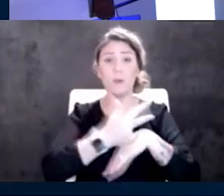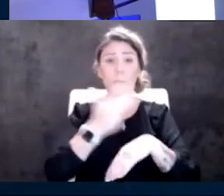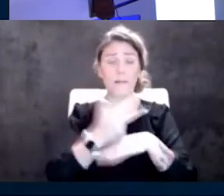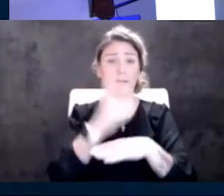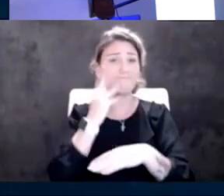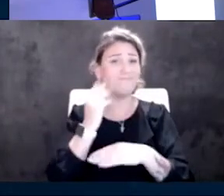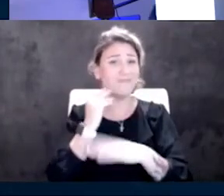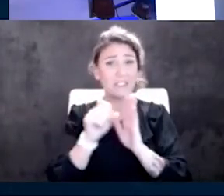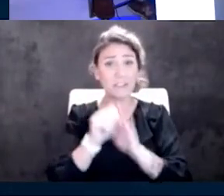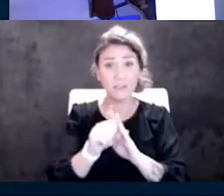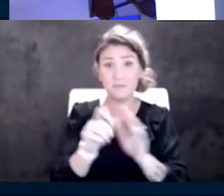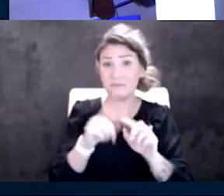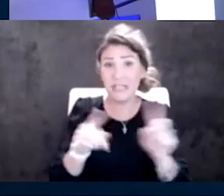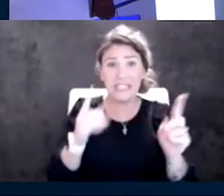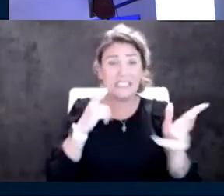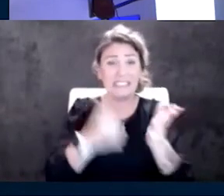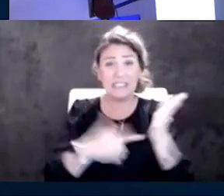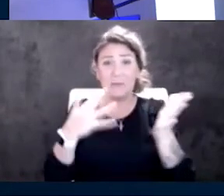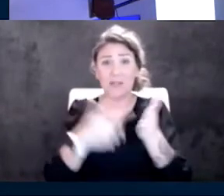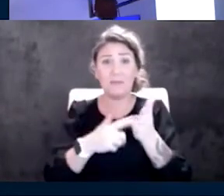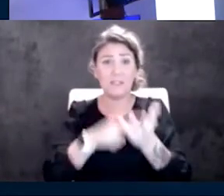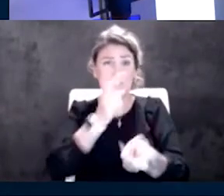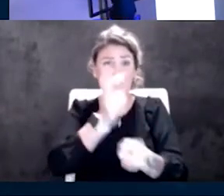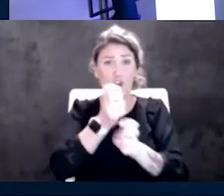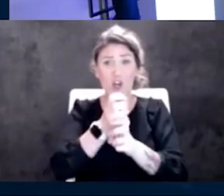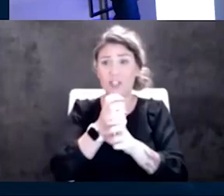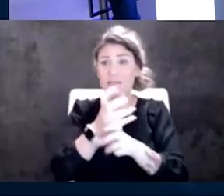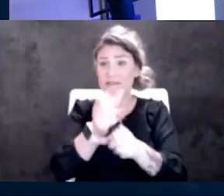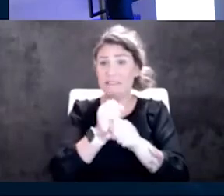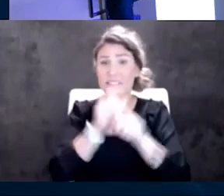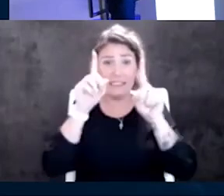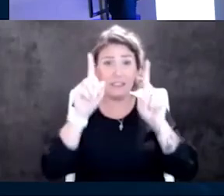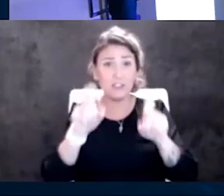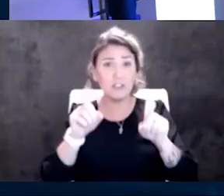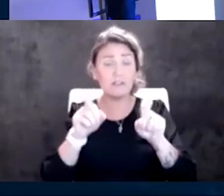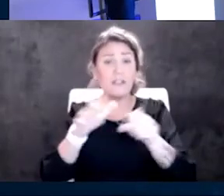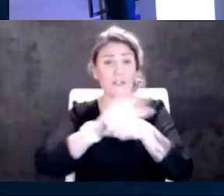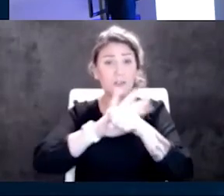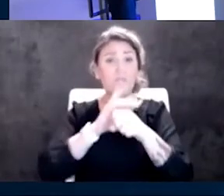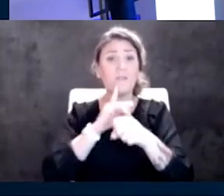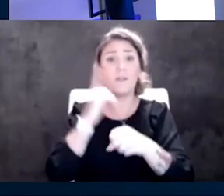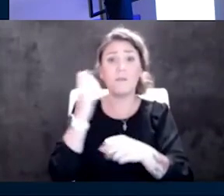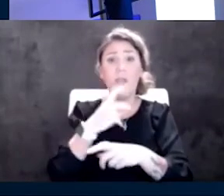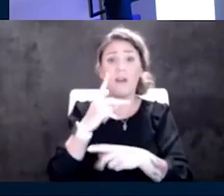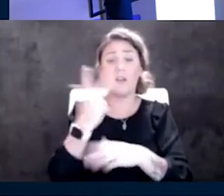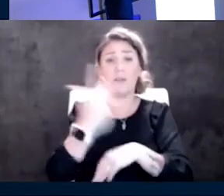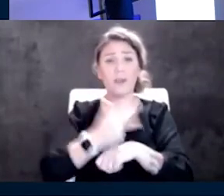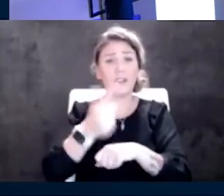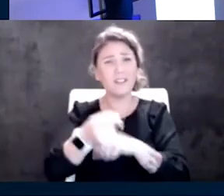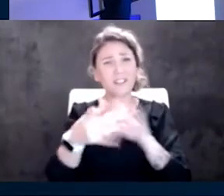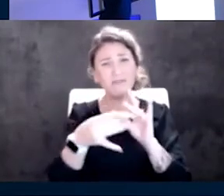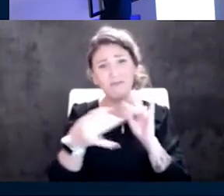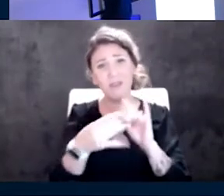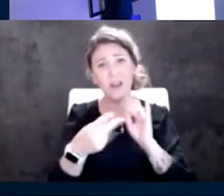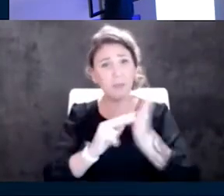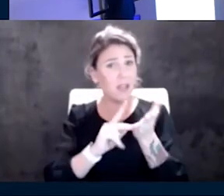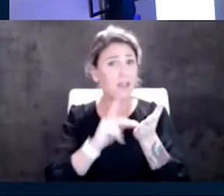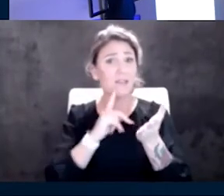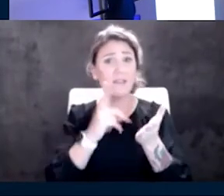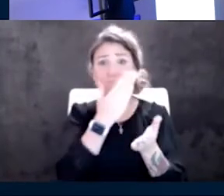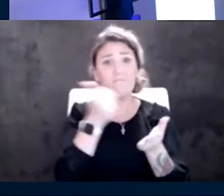I mean, sometimes it's hard to even get a COVID test back in three days. So can you comment on what you meant by that and what's that best window?